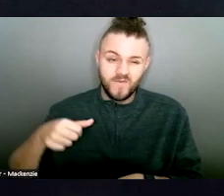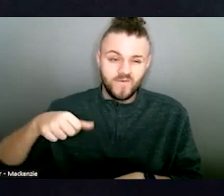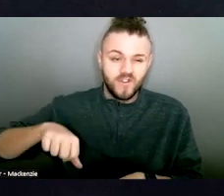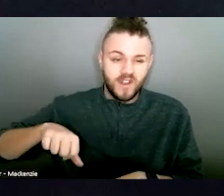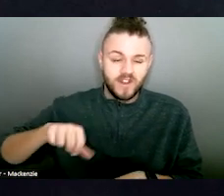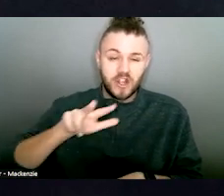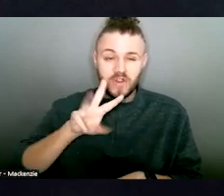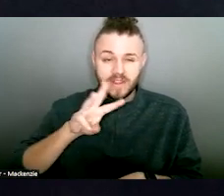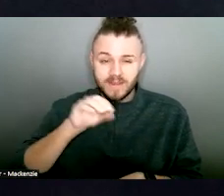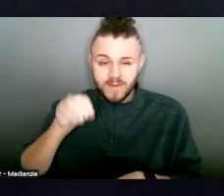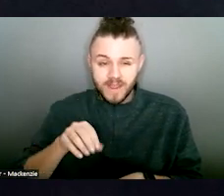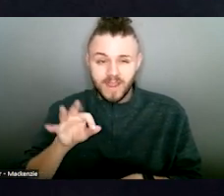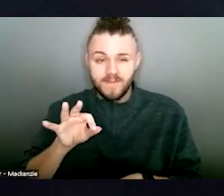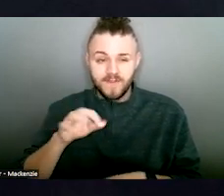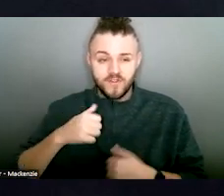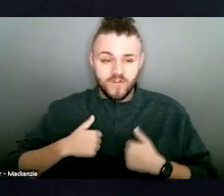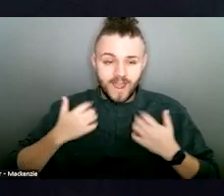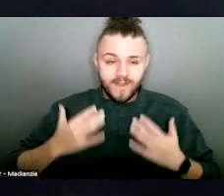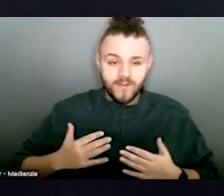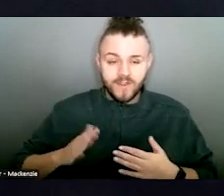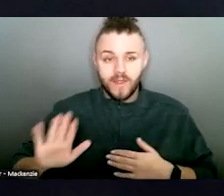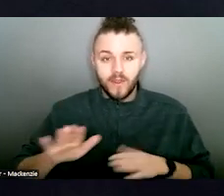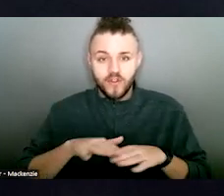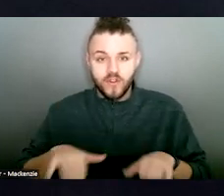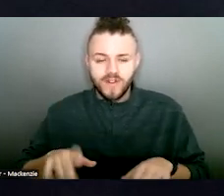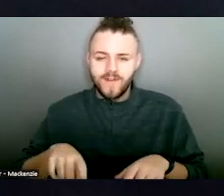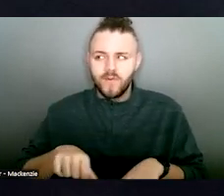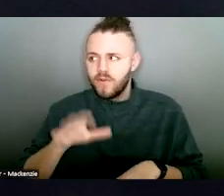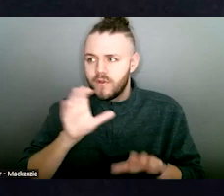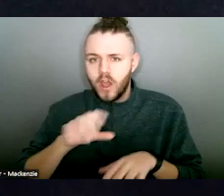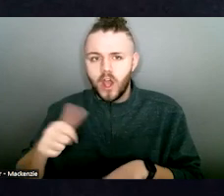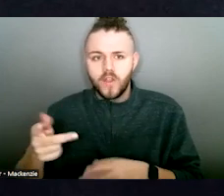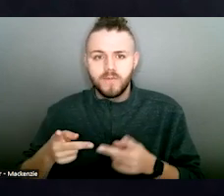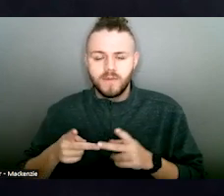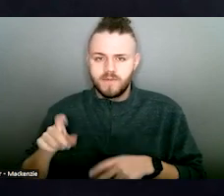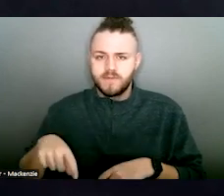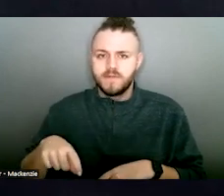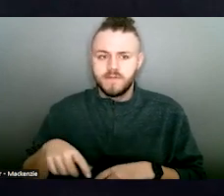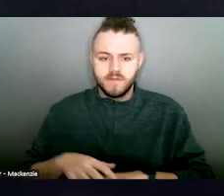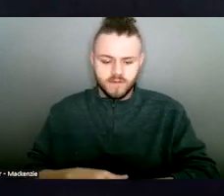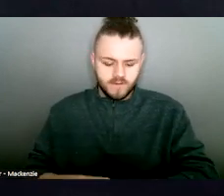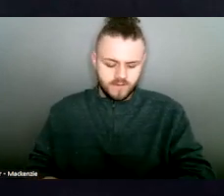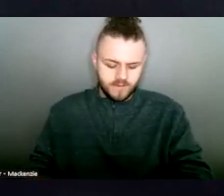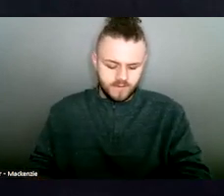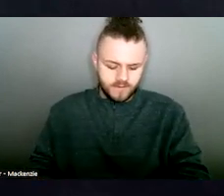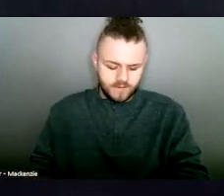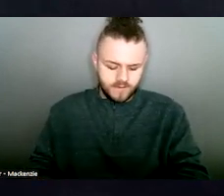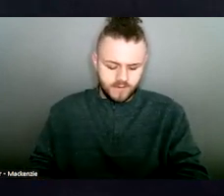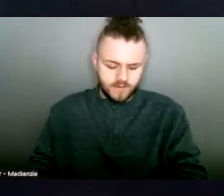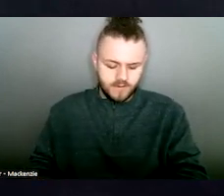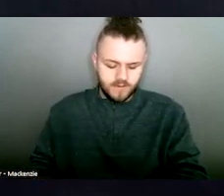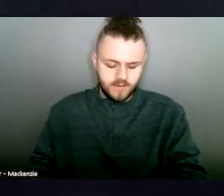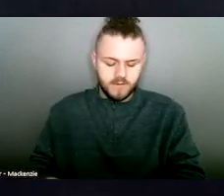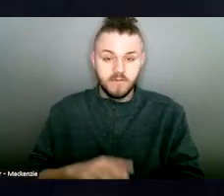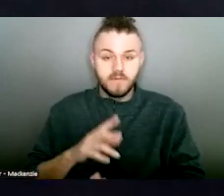survivors and their children had to go somewhere, likely returning to here. The program